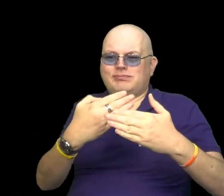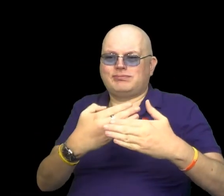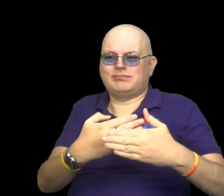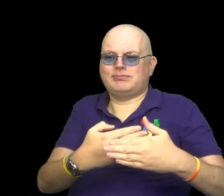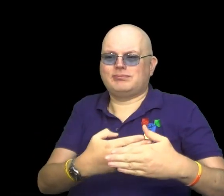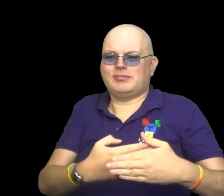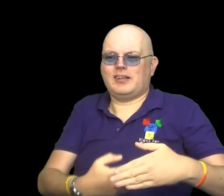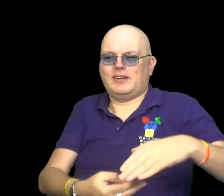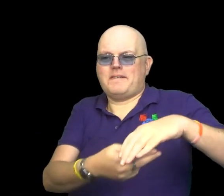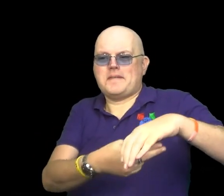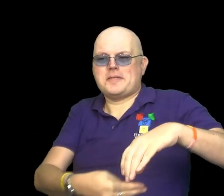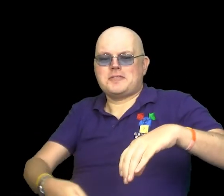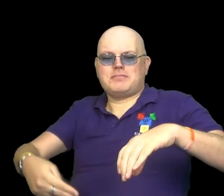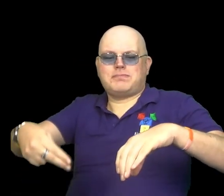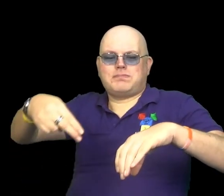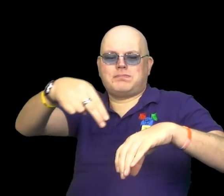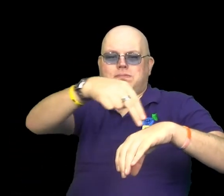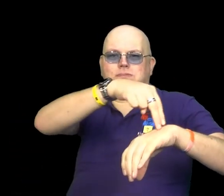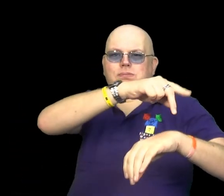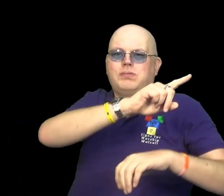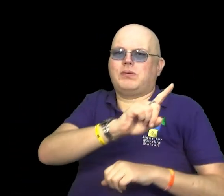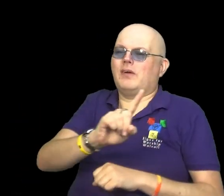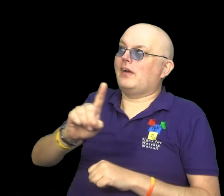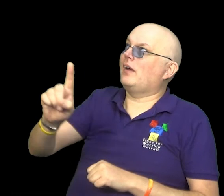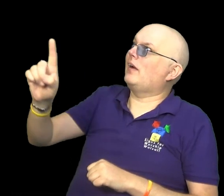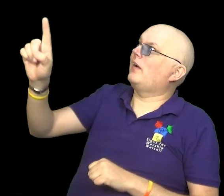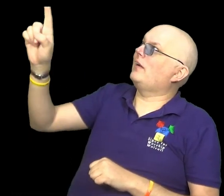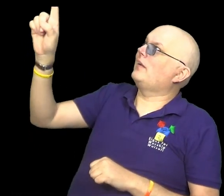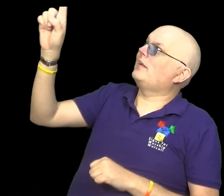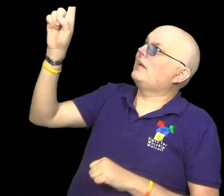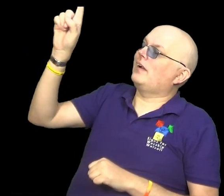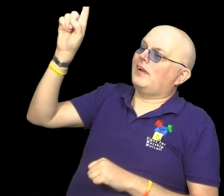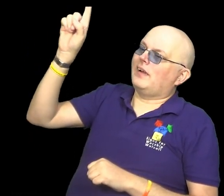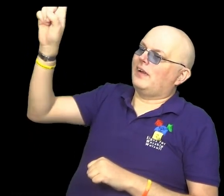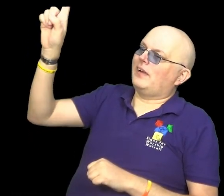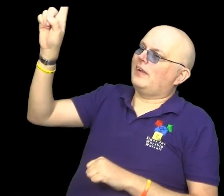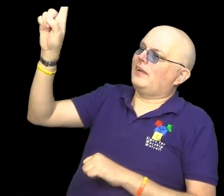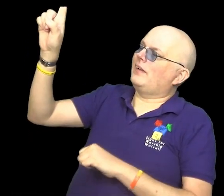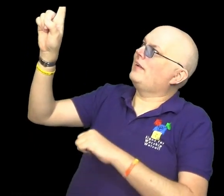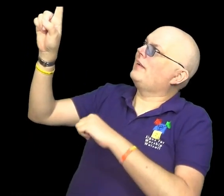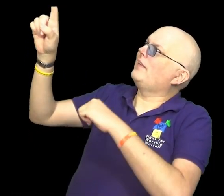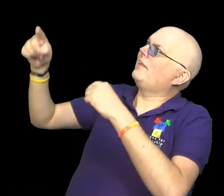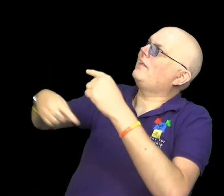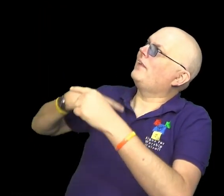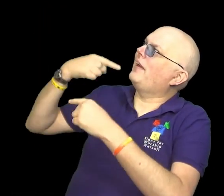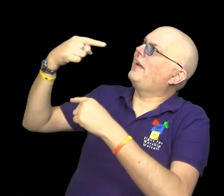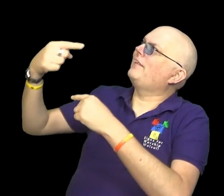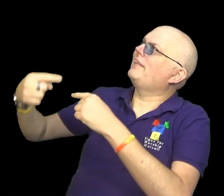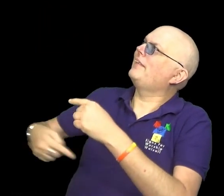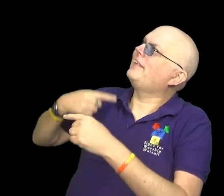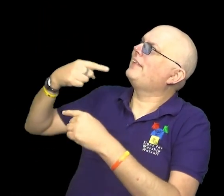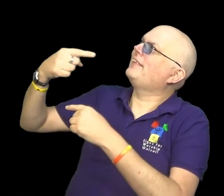Decepted into darkness, in those in glory of life,